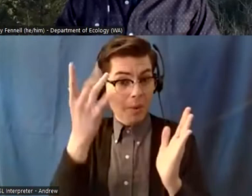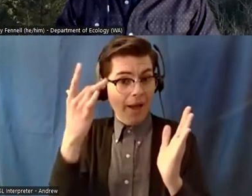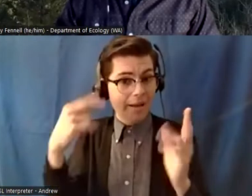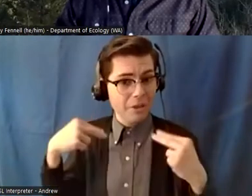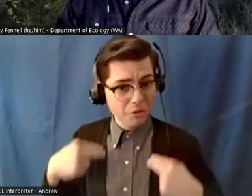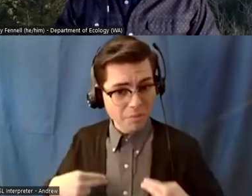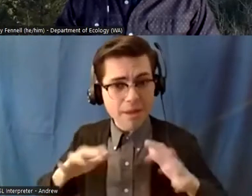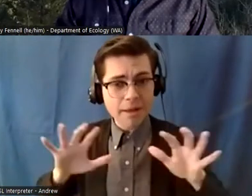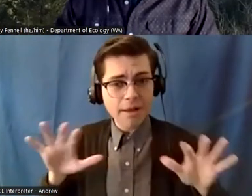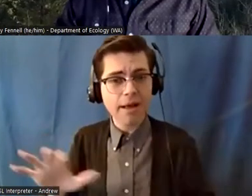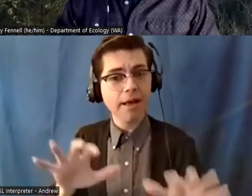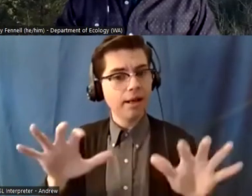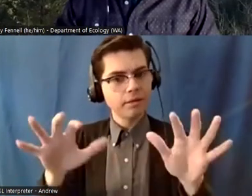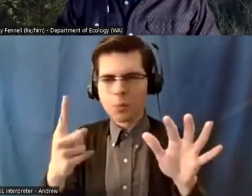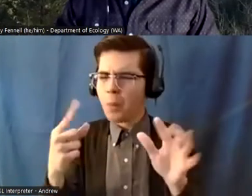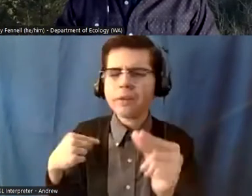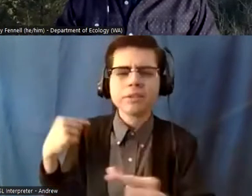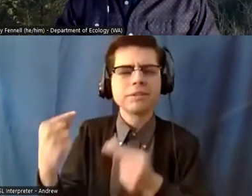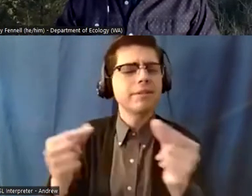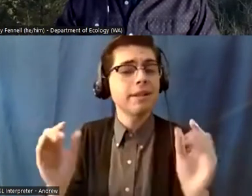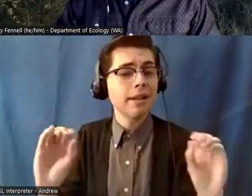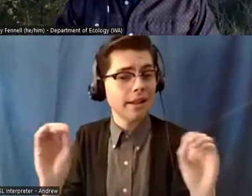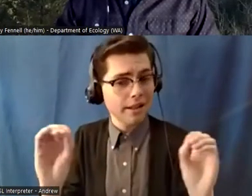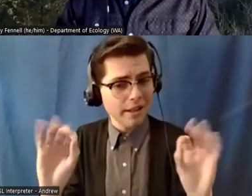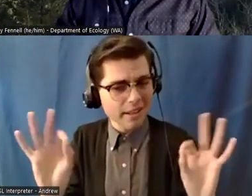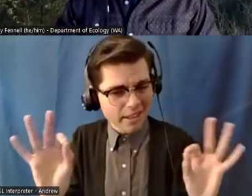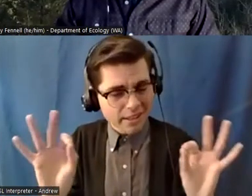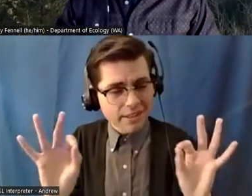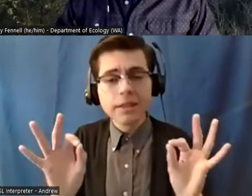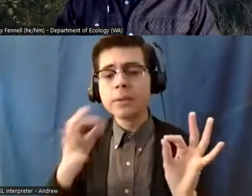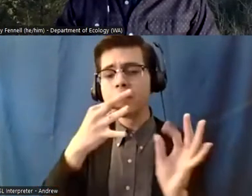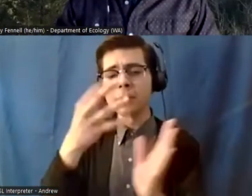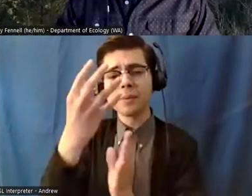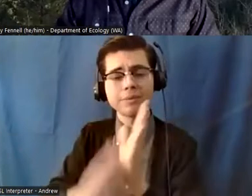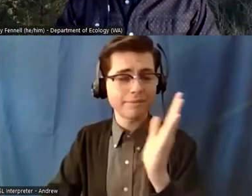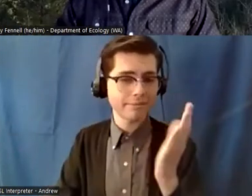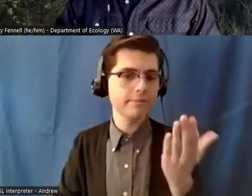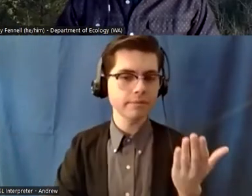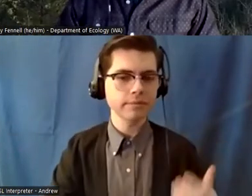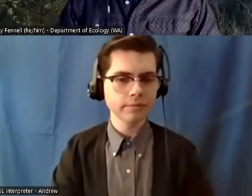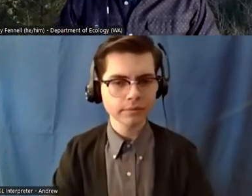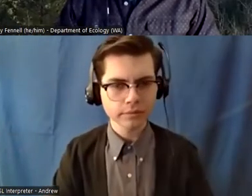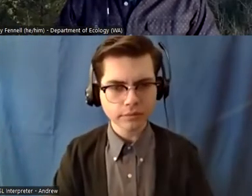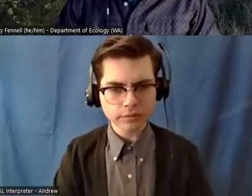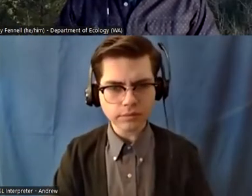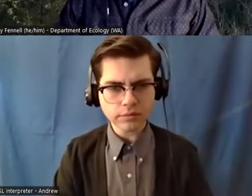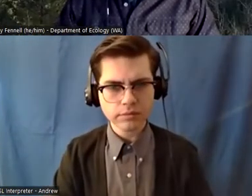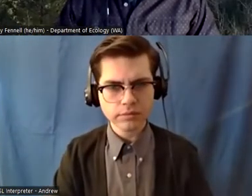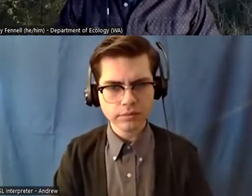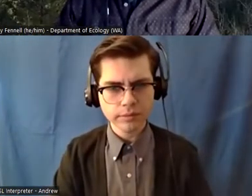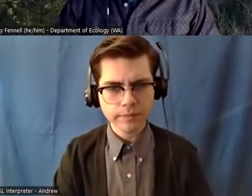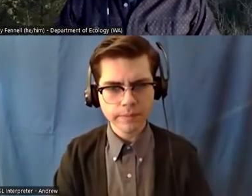and so as i i but sca experience i lived at the park and at night i would walk the